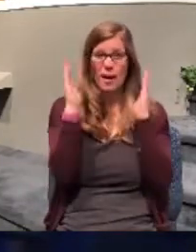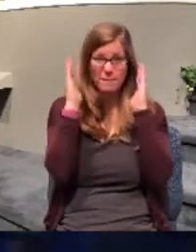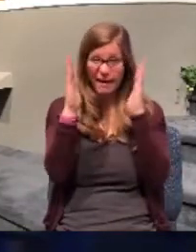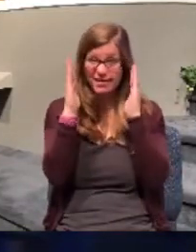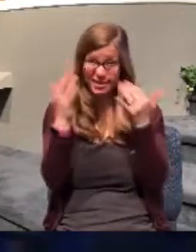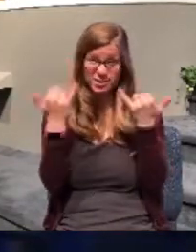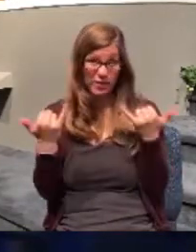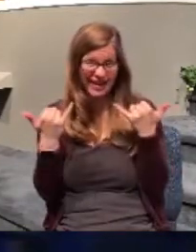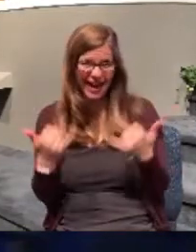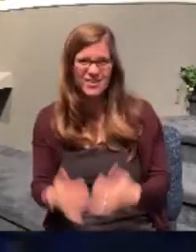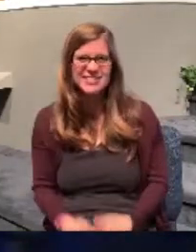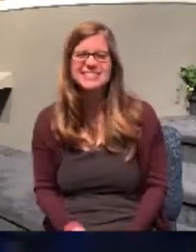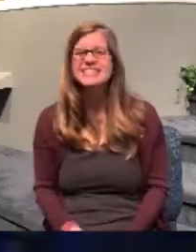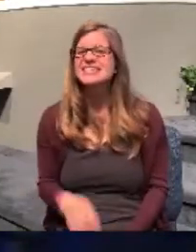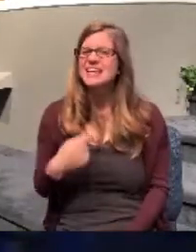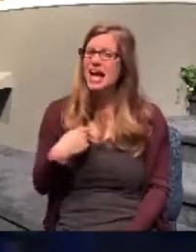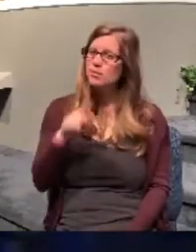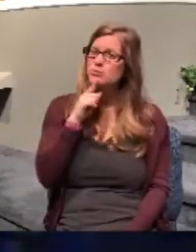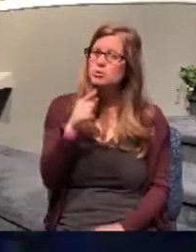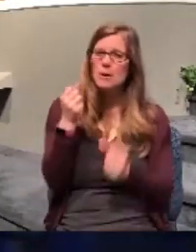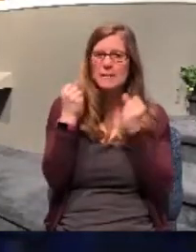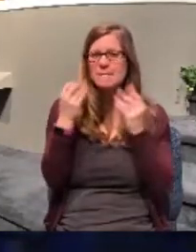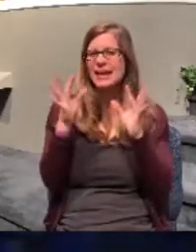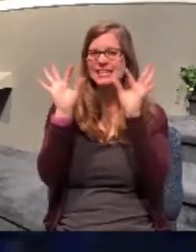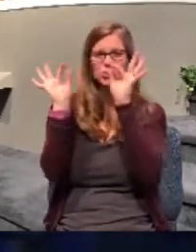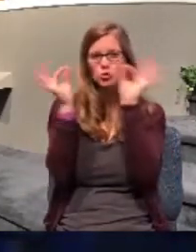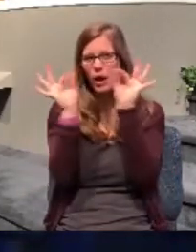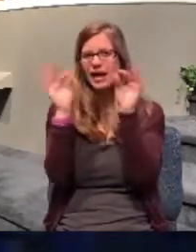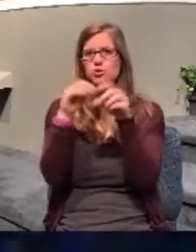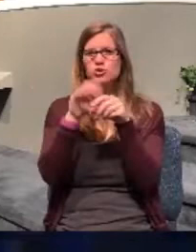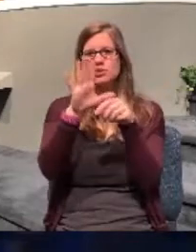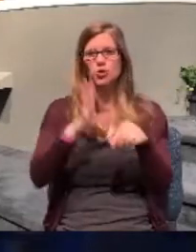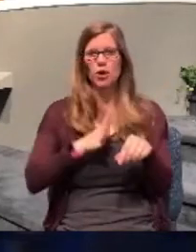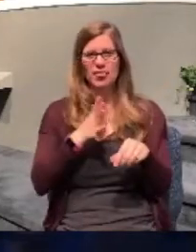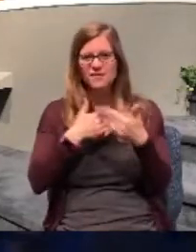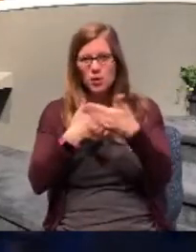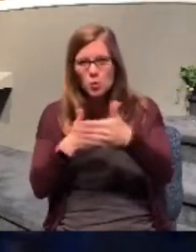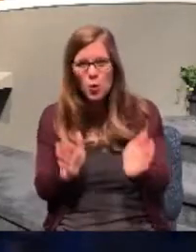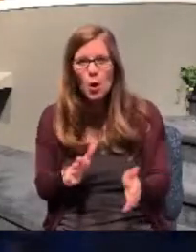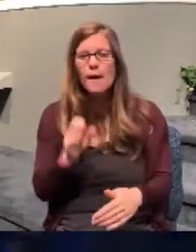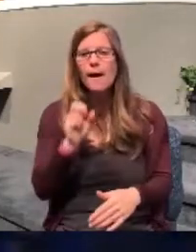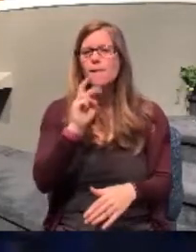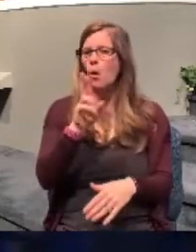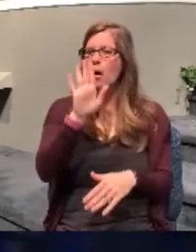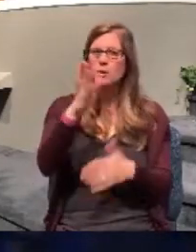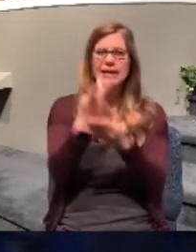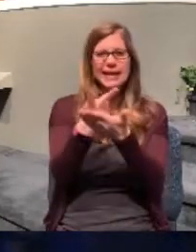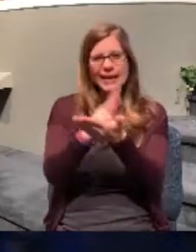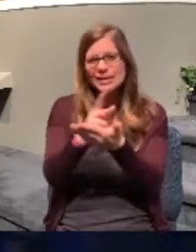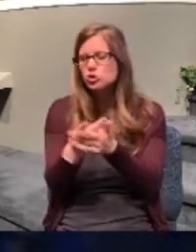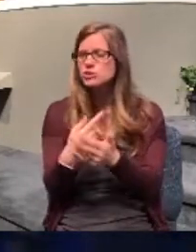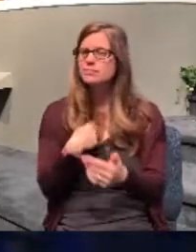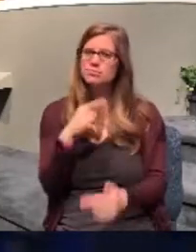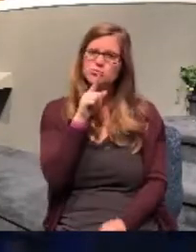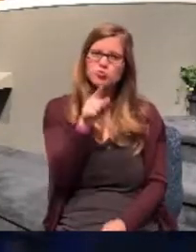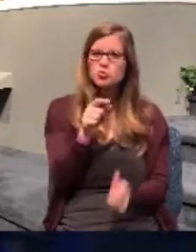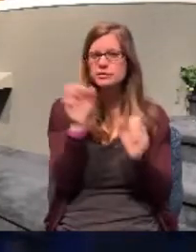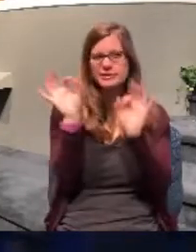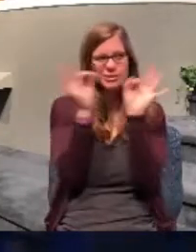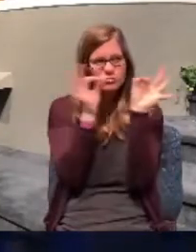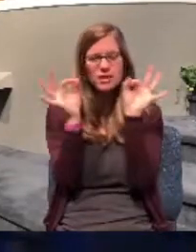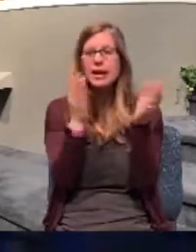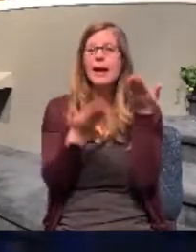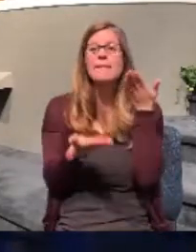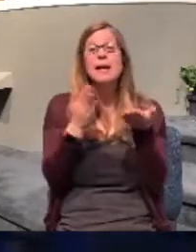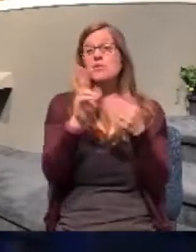right now. I'm sure there's a lot of distractions there in your living room or in your kitchen there at the table. I don't know, maybe you're even